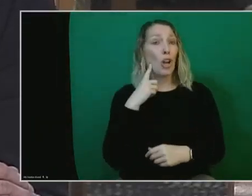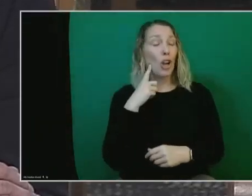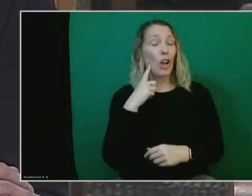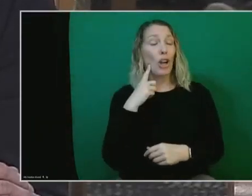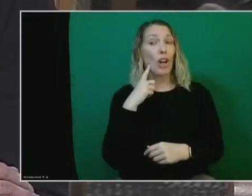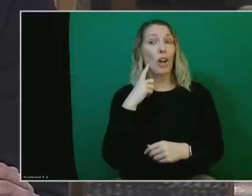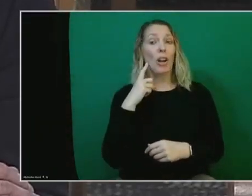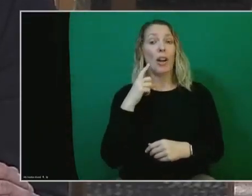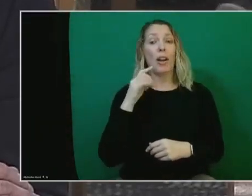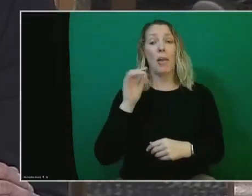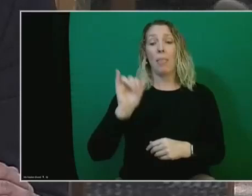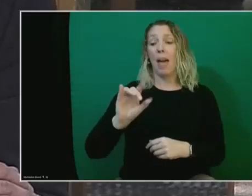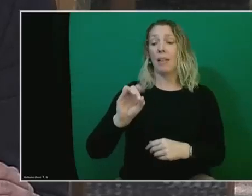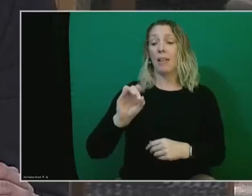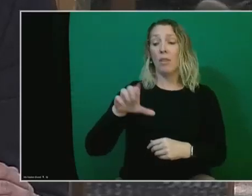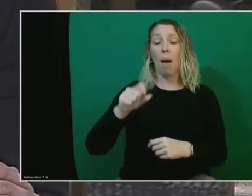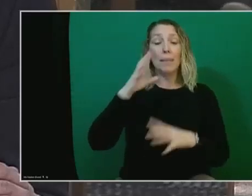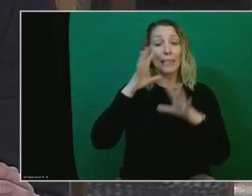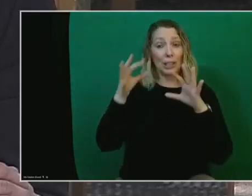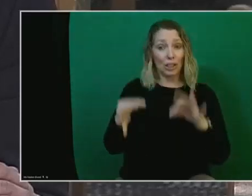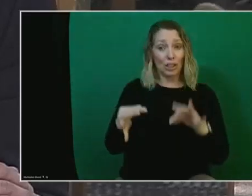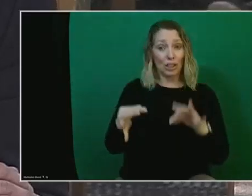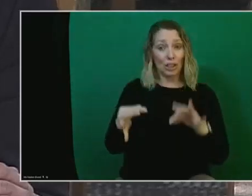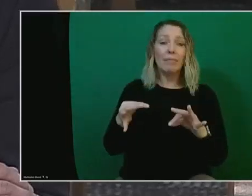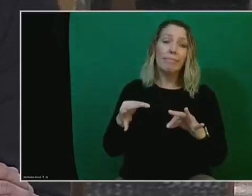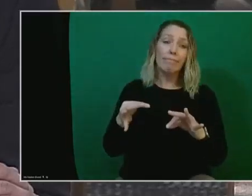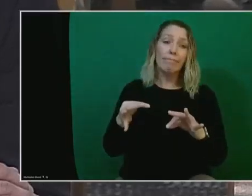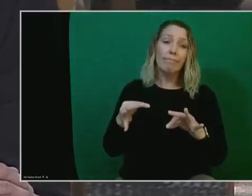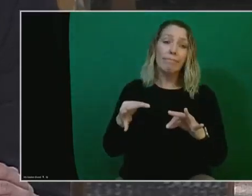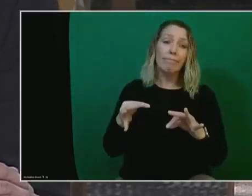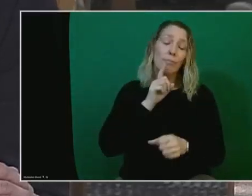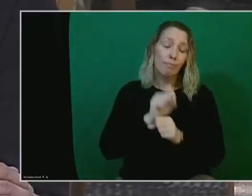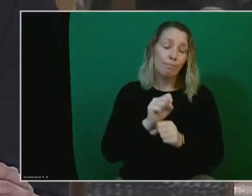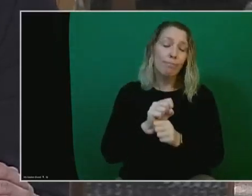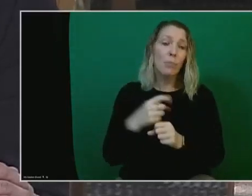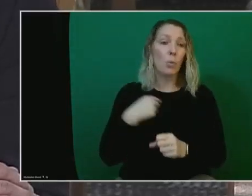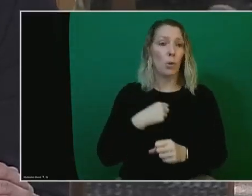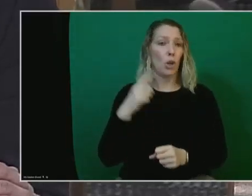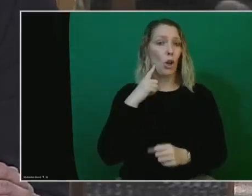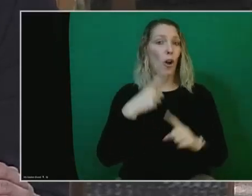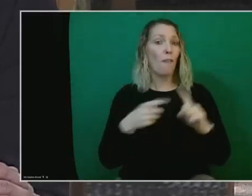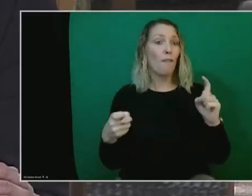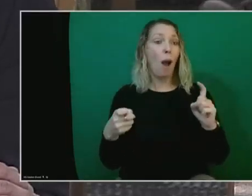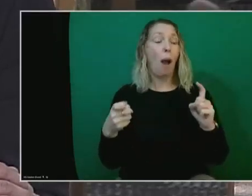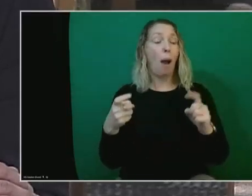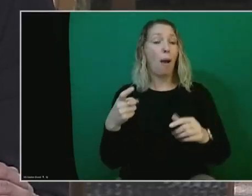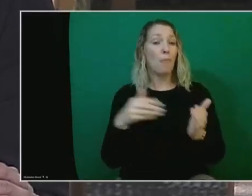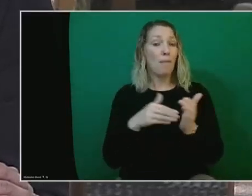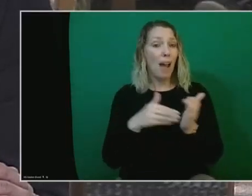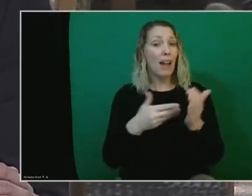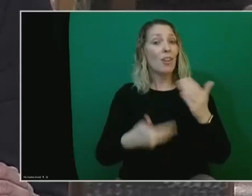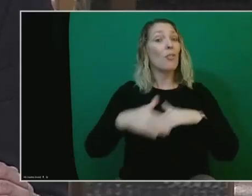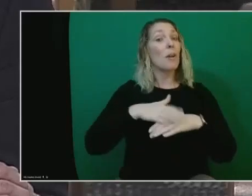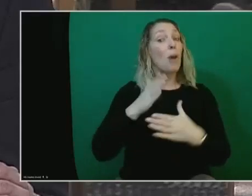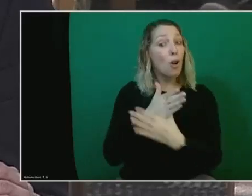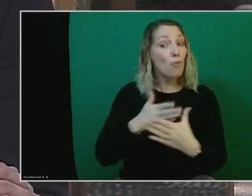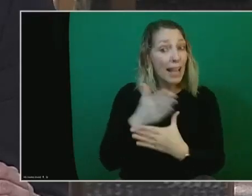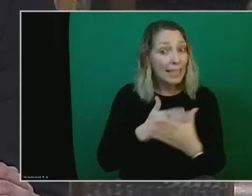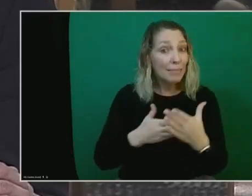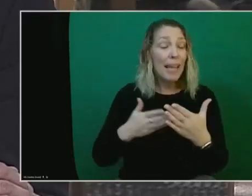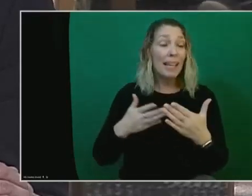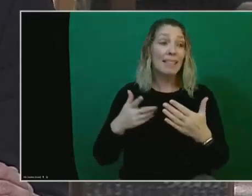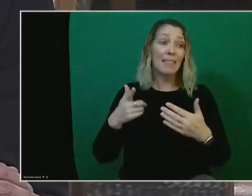the Dobbs decision was released have come true. We've heard stories from providers about increasing harassment and threats of violence.